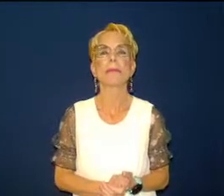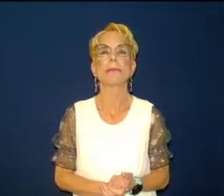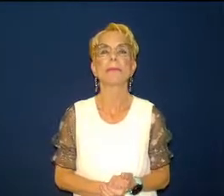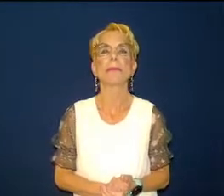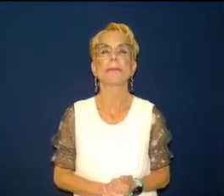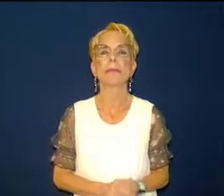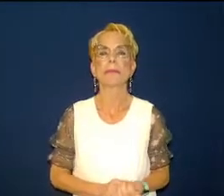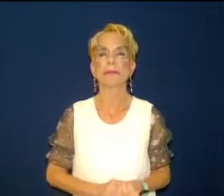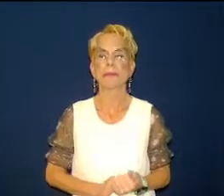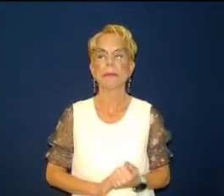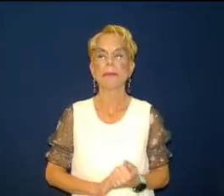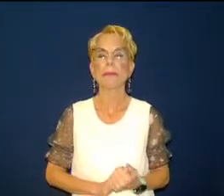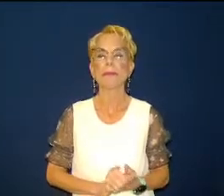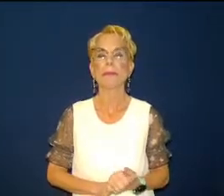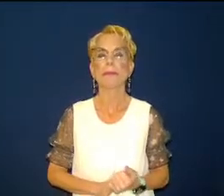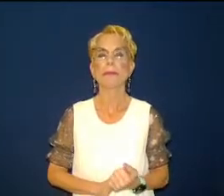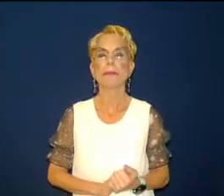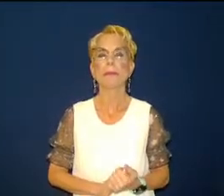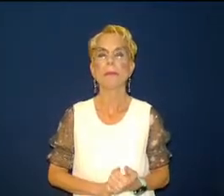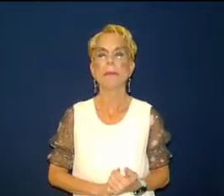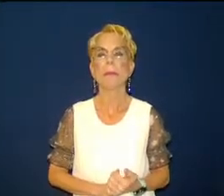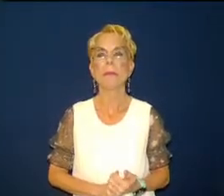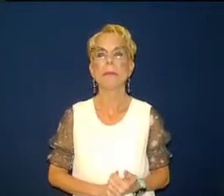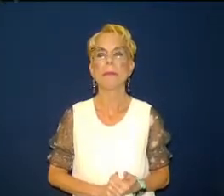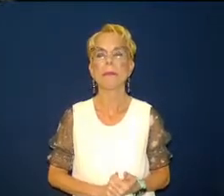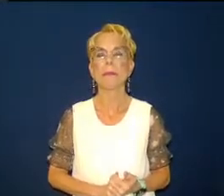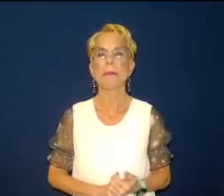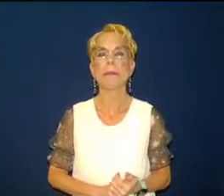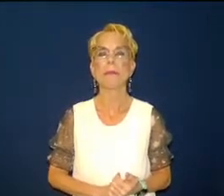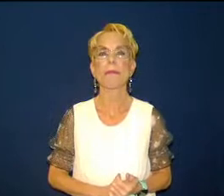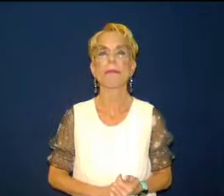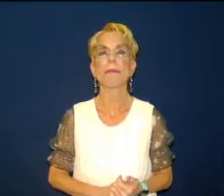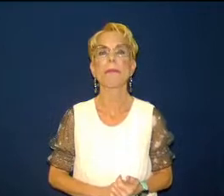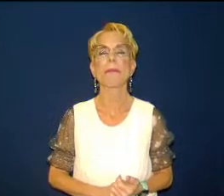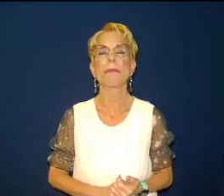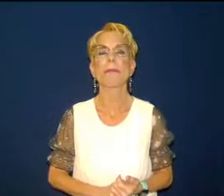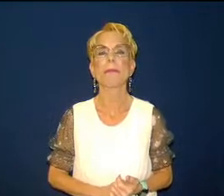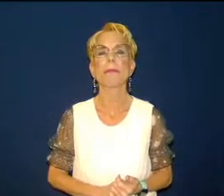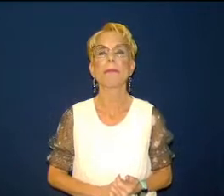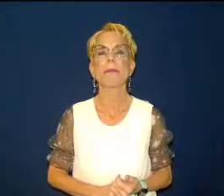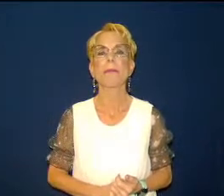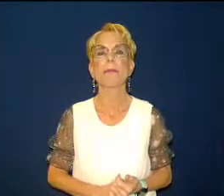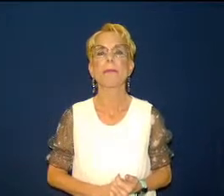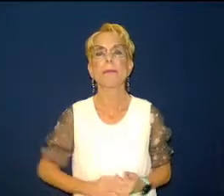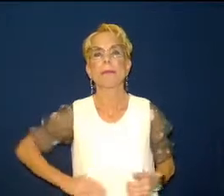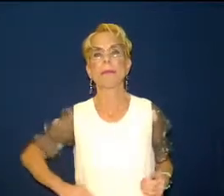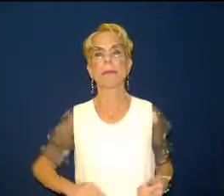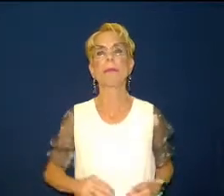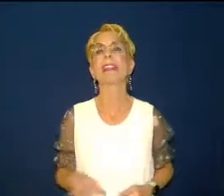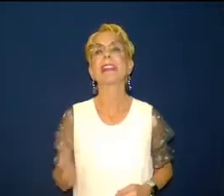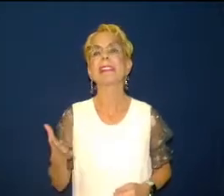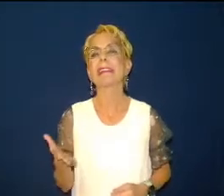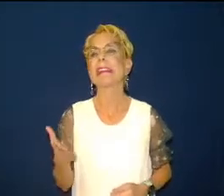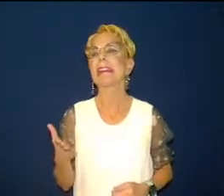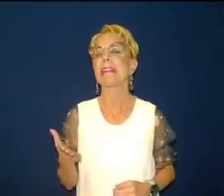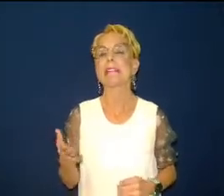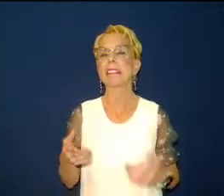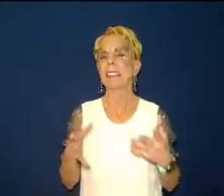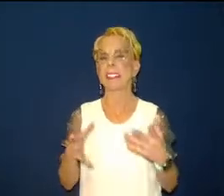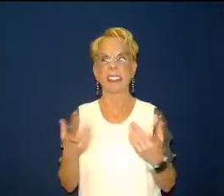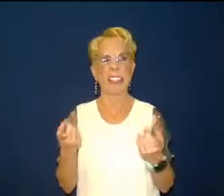the church of sardis was dying a slow death of apathy